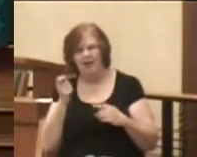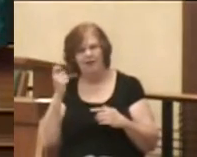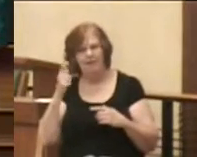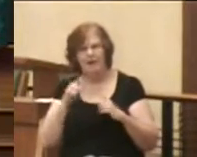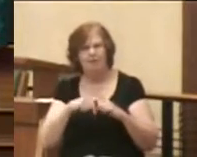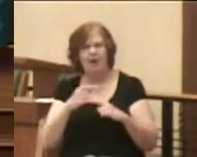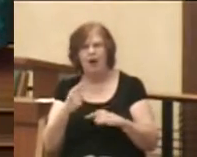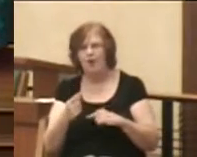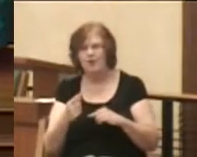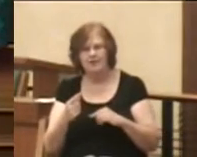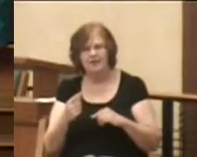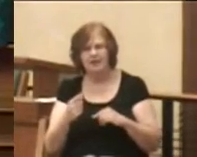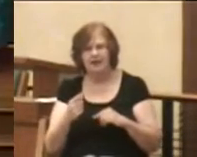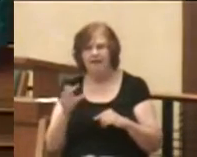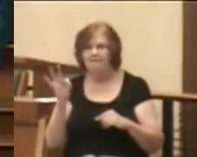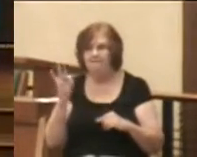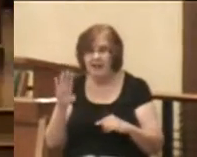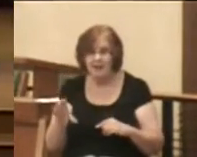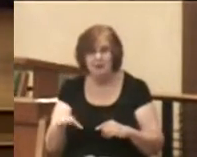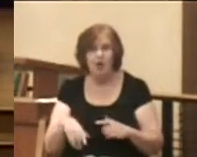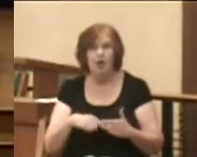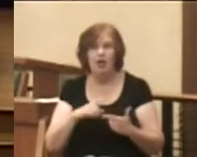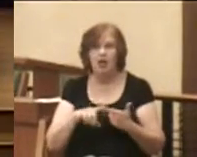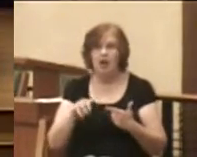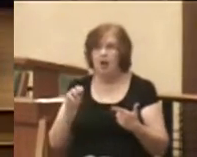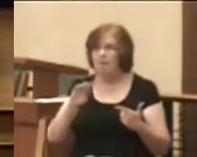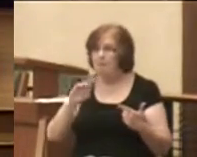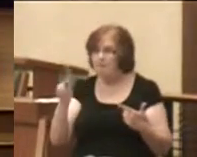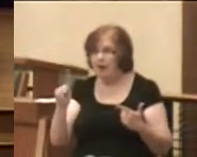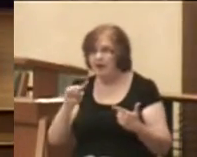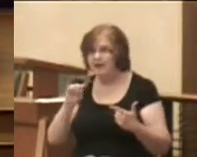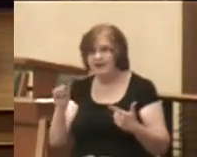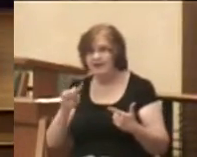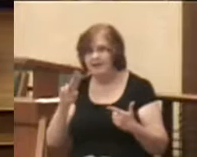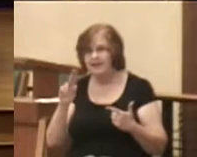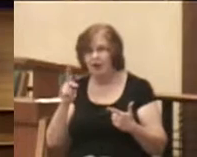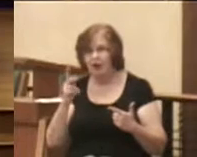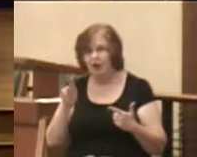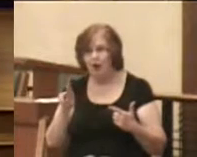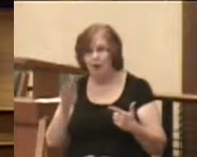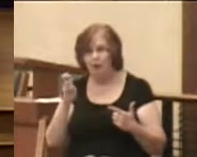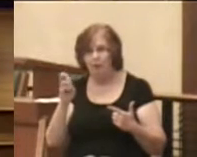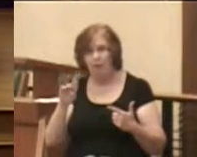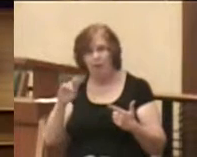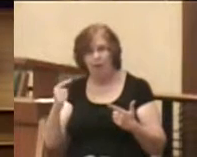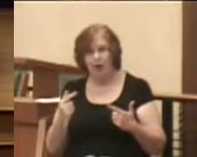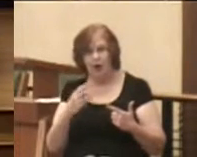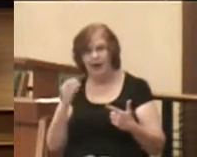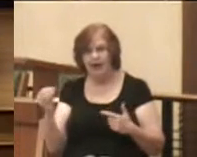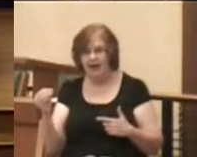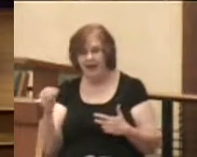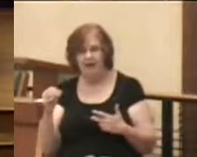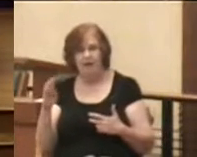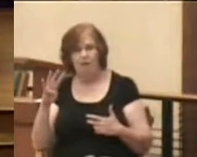bit about Facebook's Mark Zuckerberg and Priscilla Chan and their $45 billion.